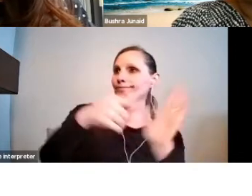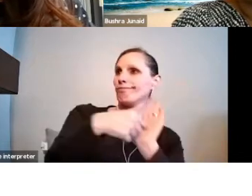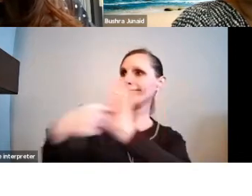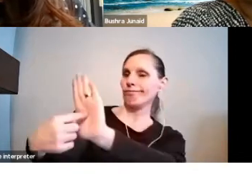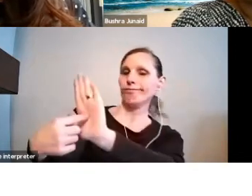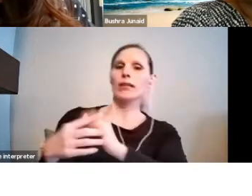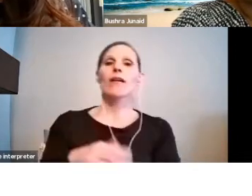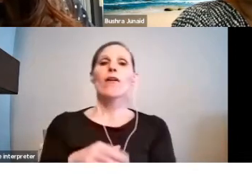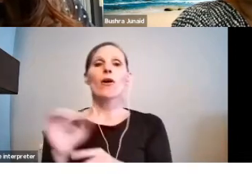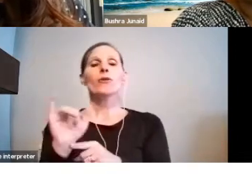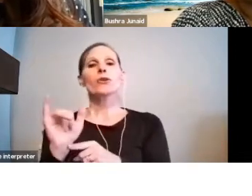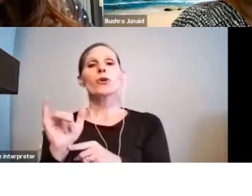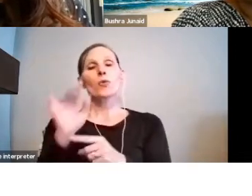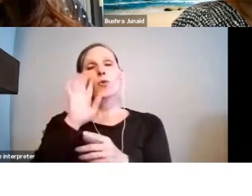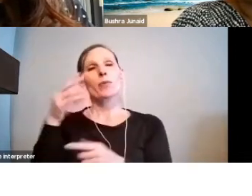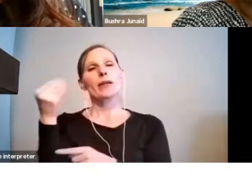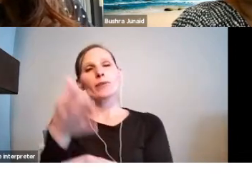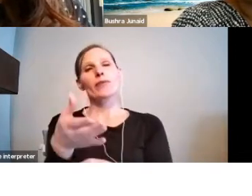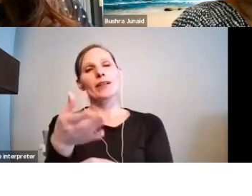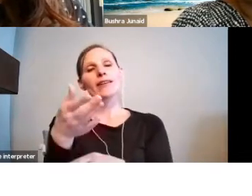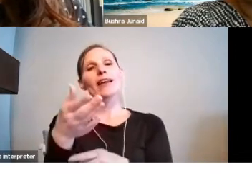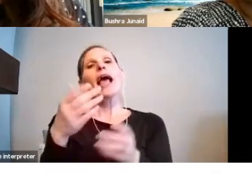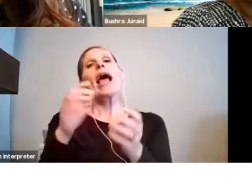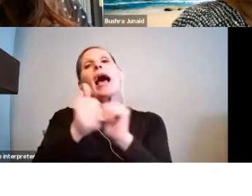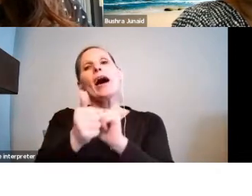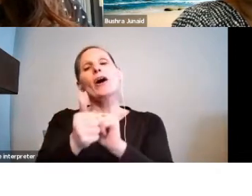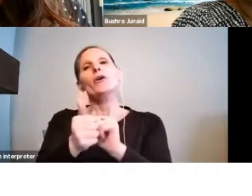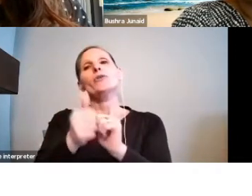providing grant writing tips later in our presentation.